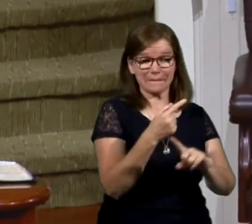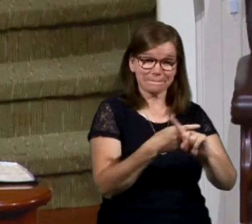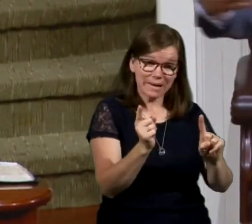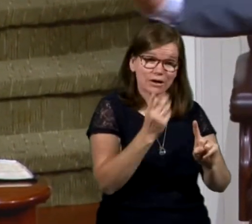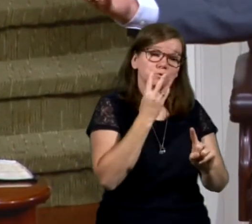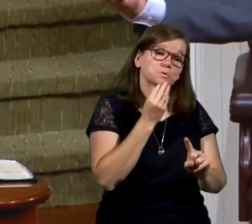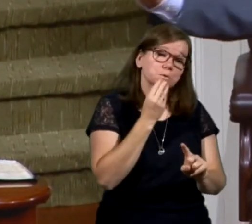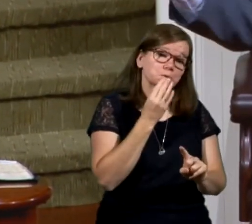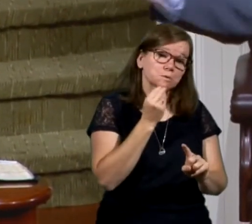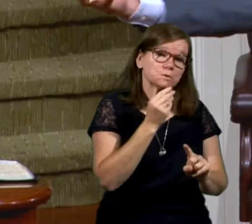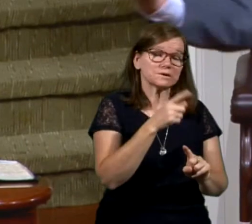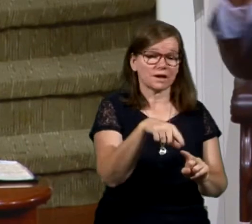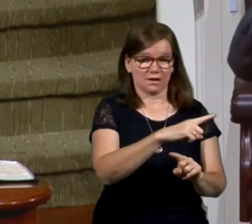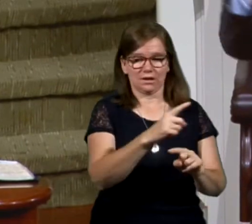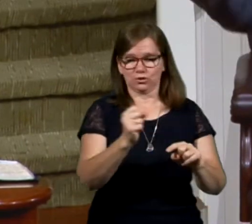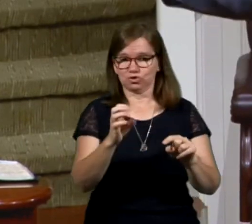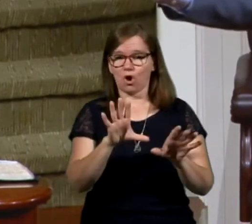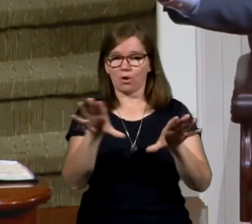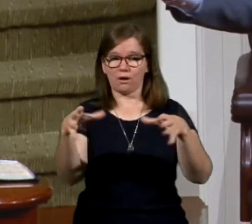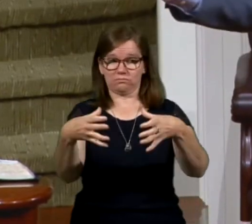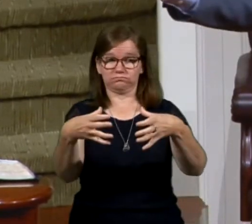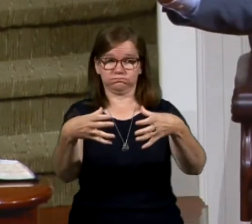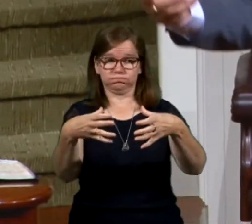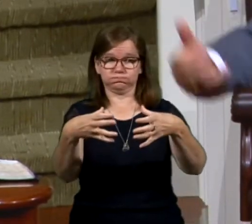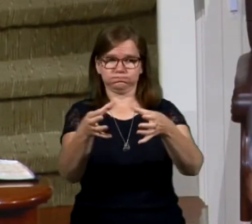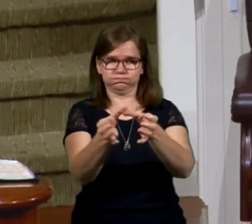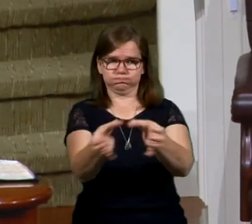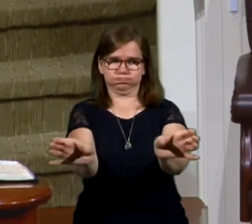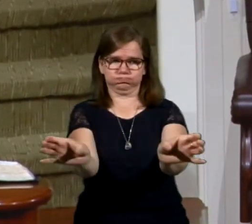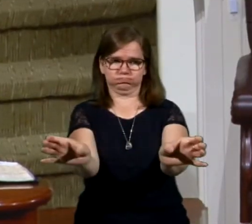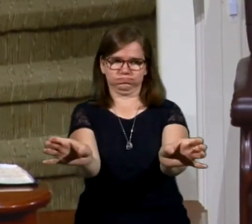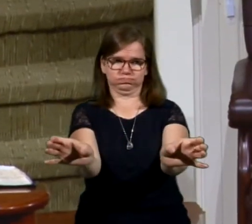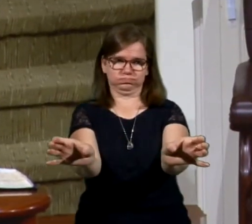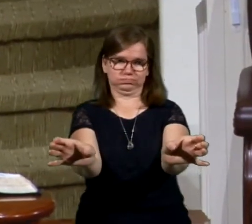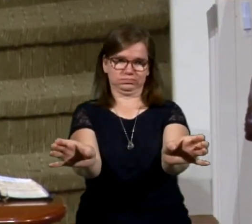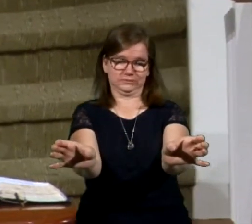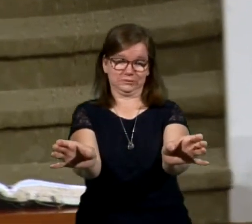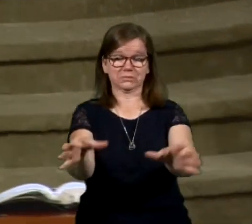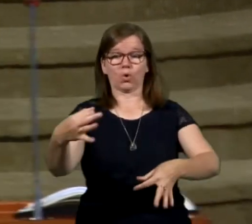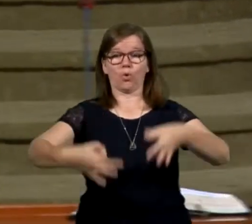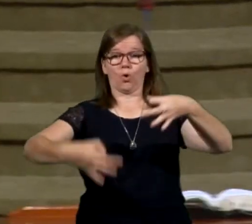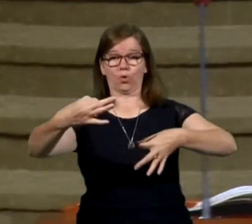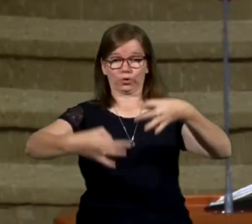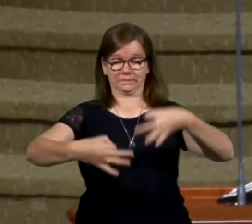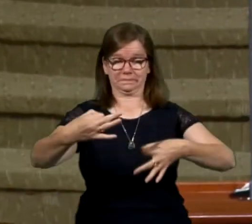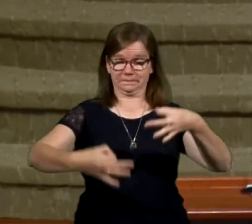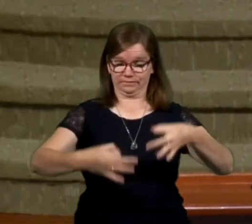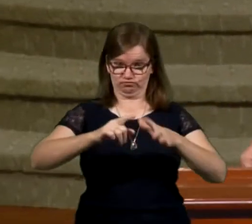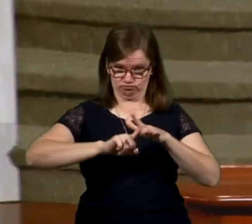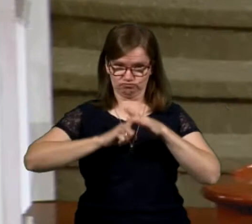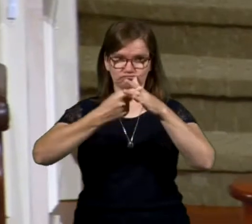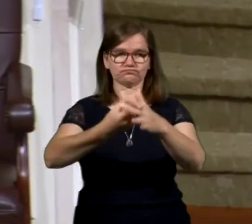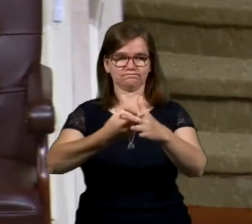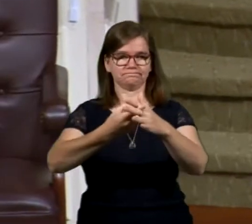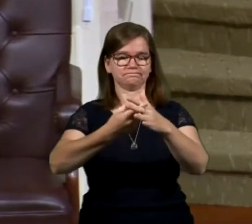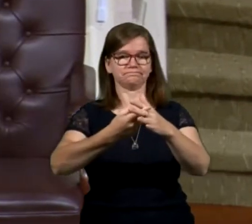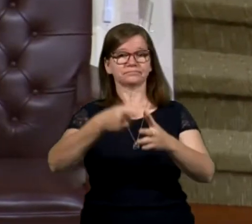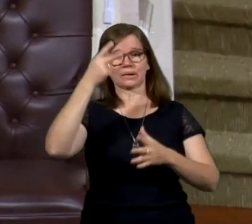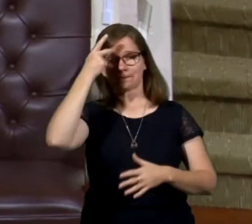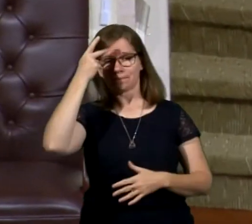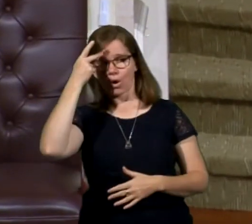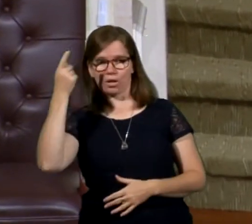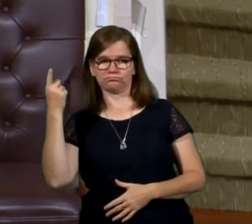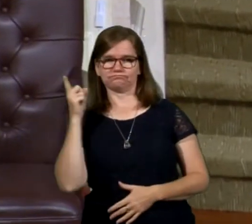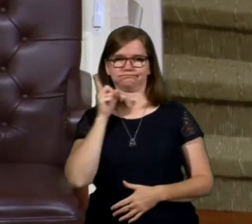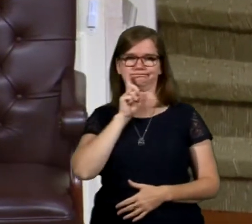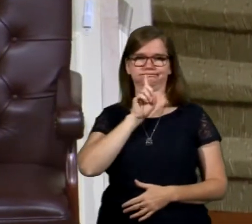looked like the Sanhedrin was divided among them. But it's time for a court. Court is in session. And he comes in